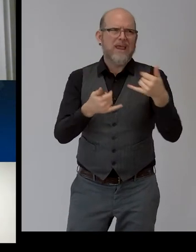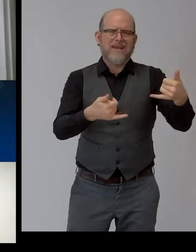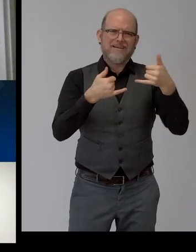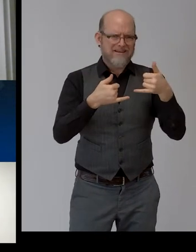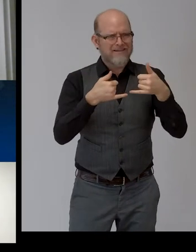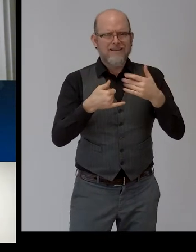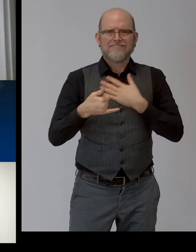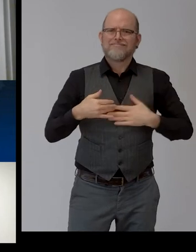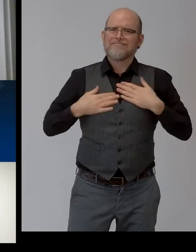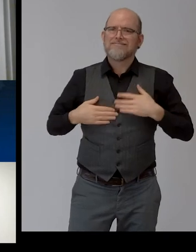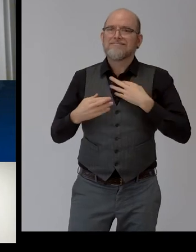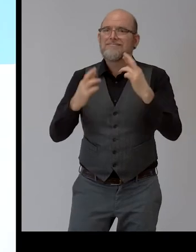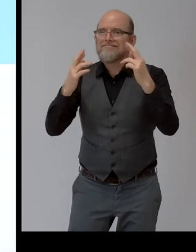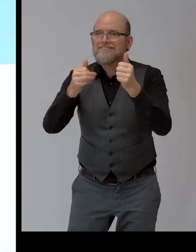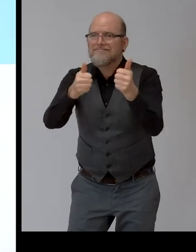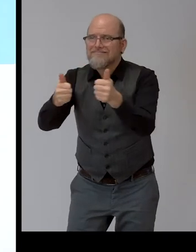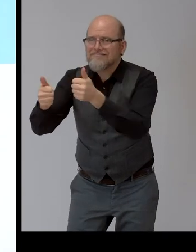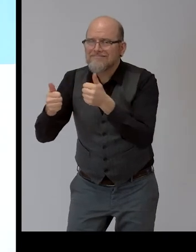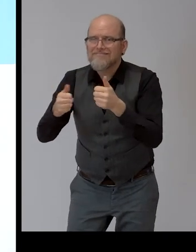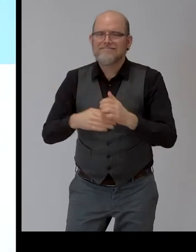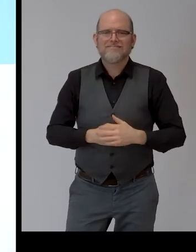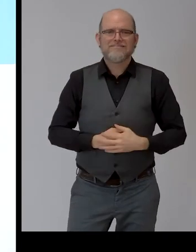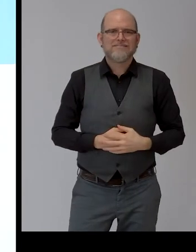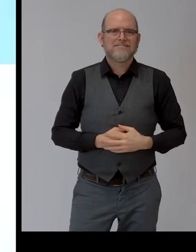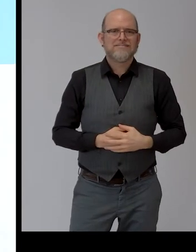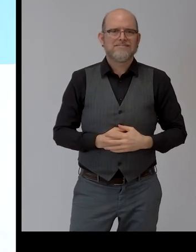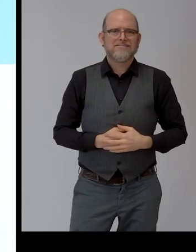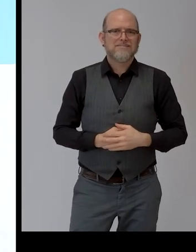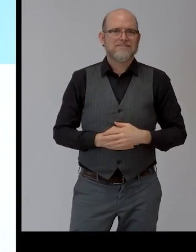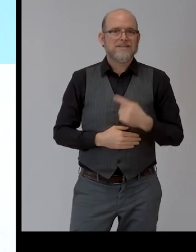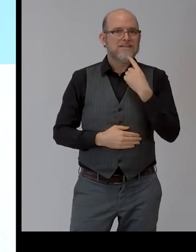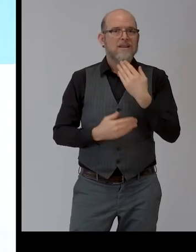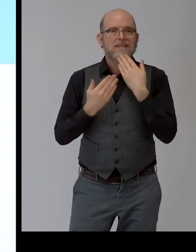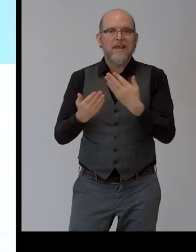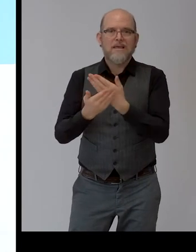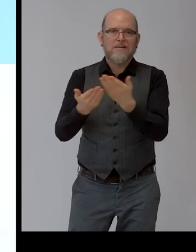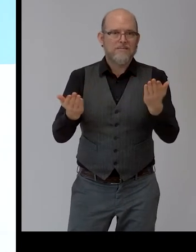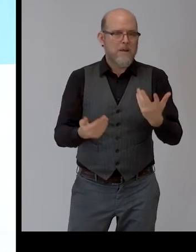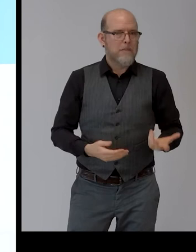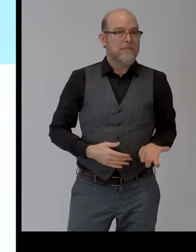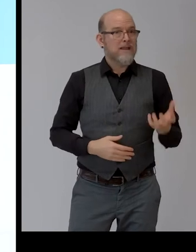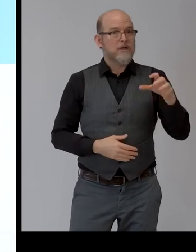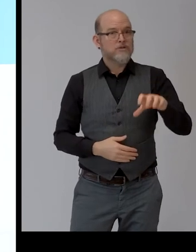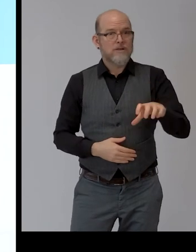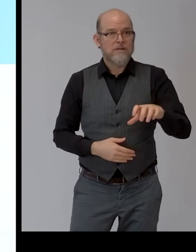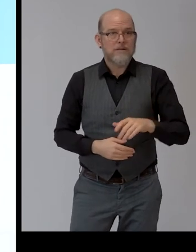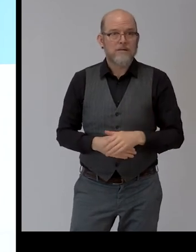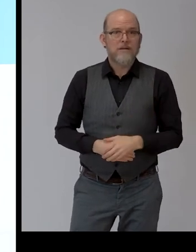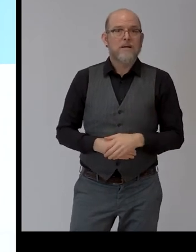Thank you. Thank you. very much. now from Bangladesh, the Bangladesh Business and Disability Network.